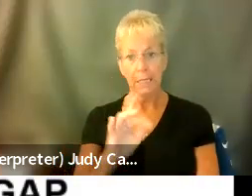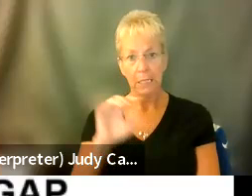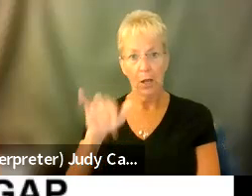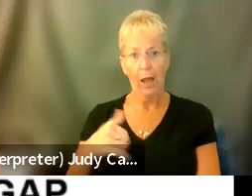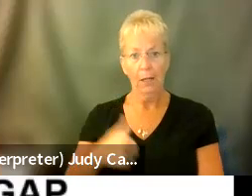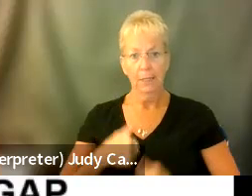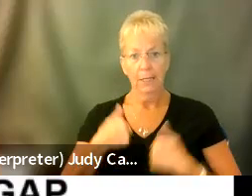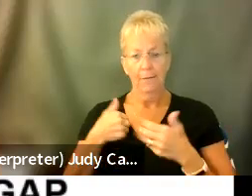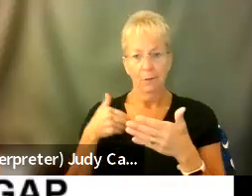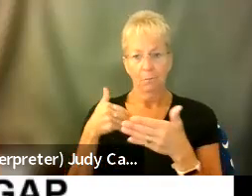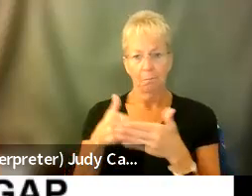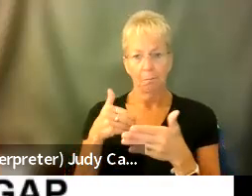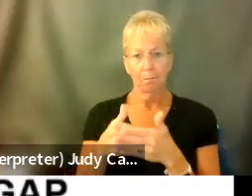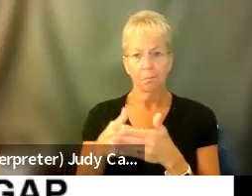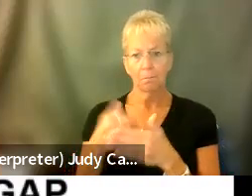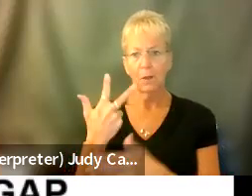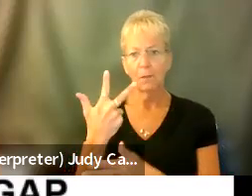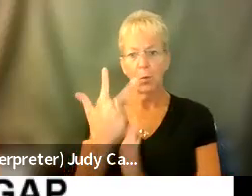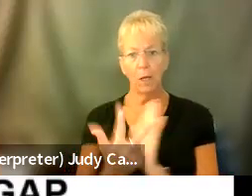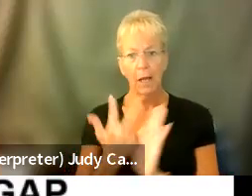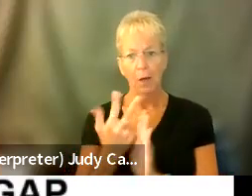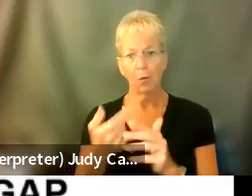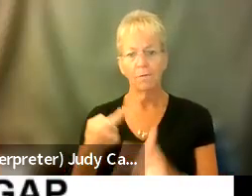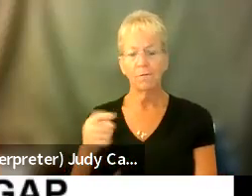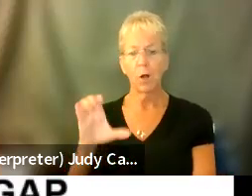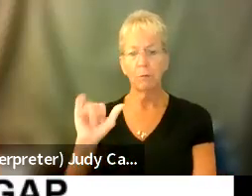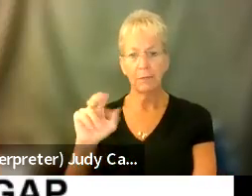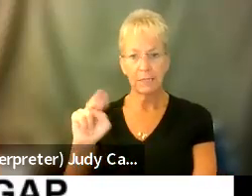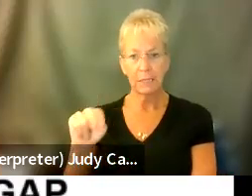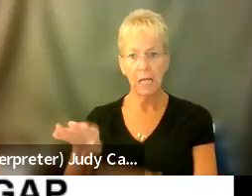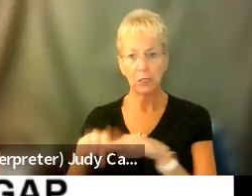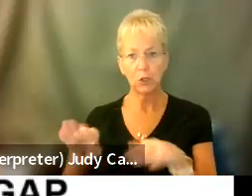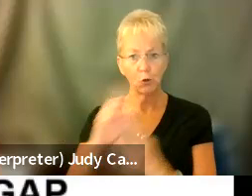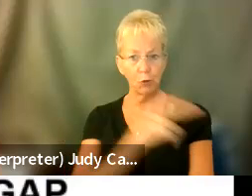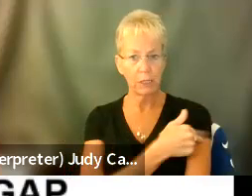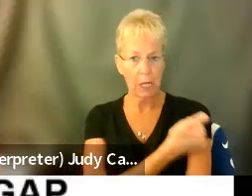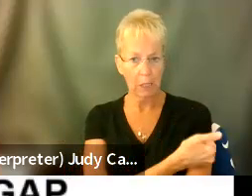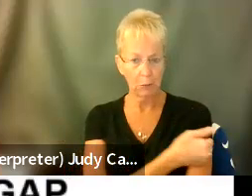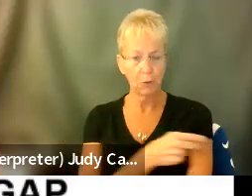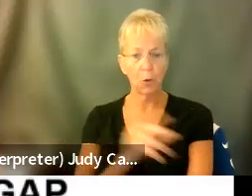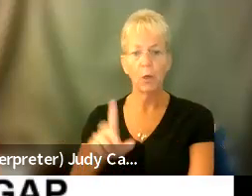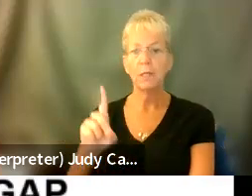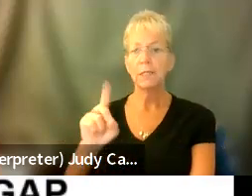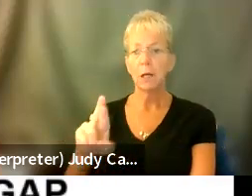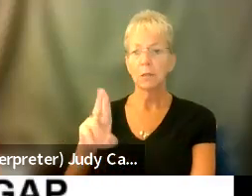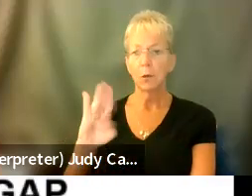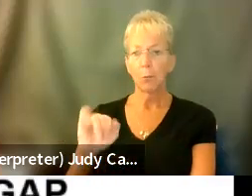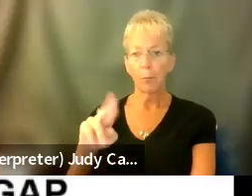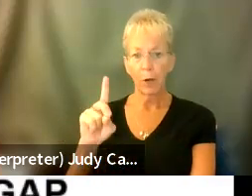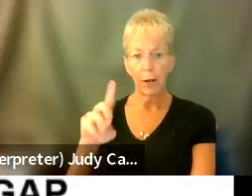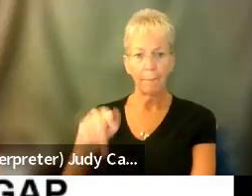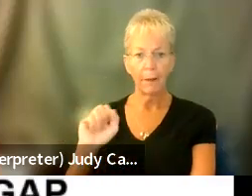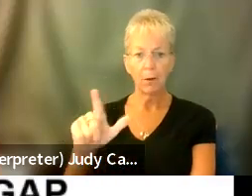lived just three or four hours from Cincinnati Children's where, um, Dr. Brad Tinkle worked, who's